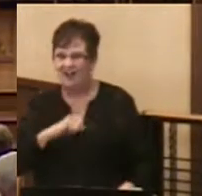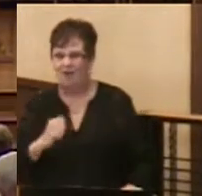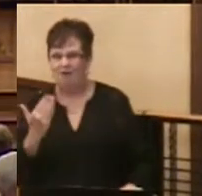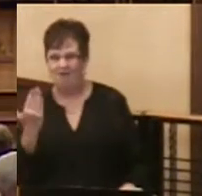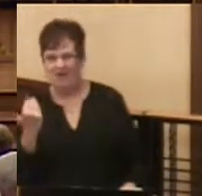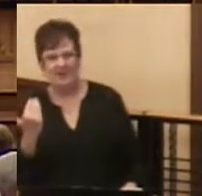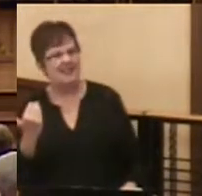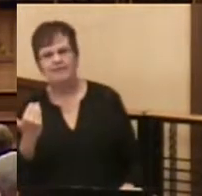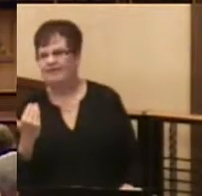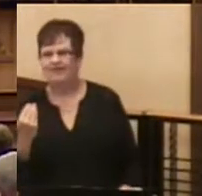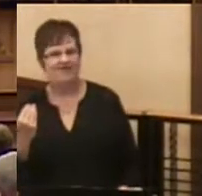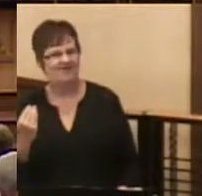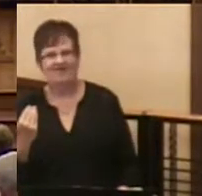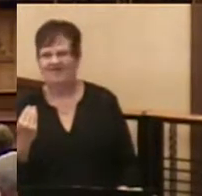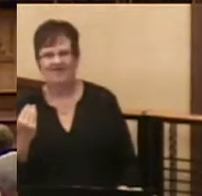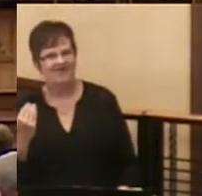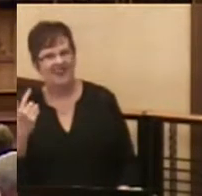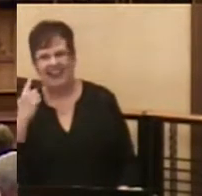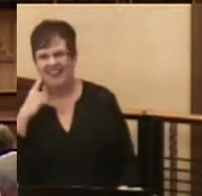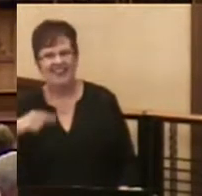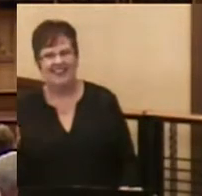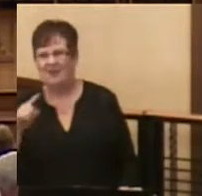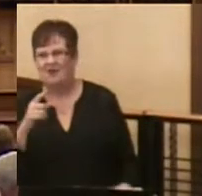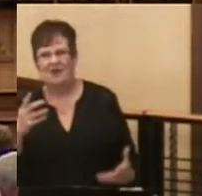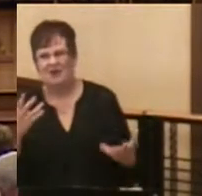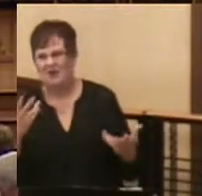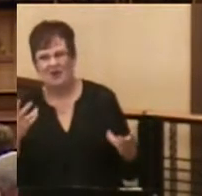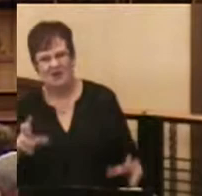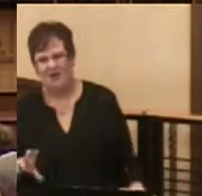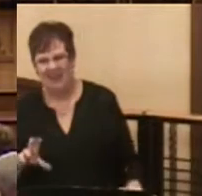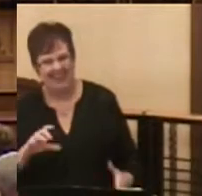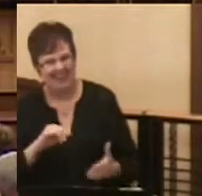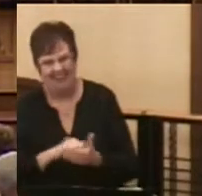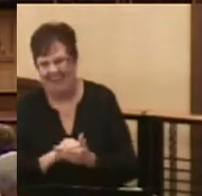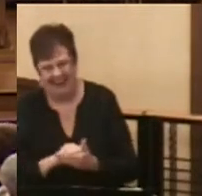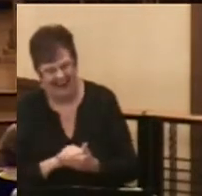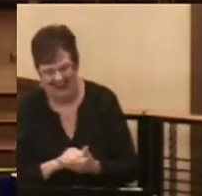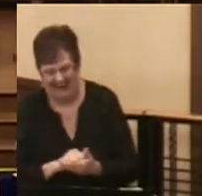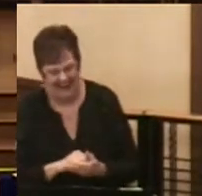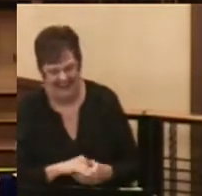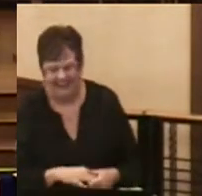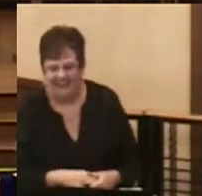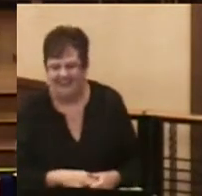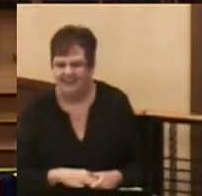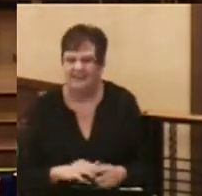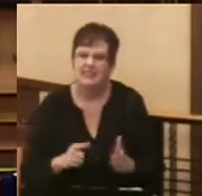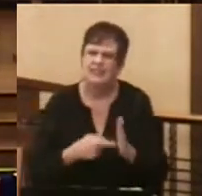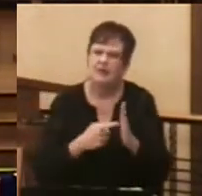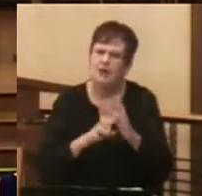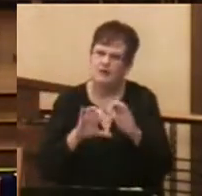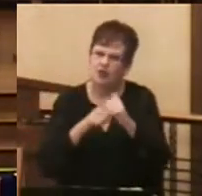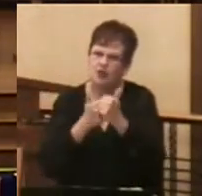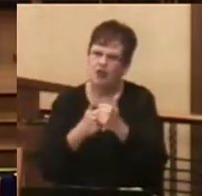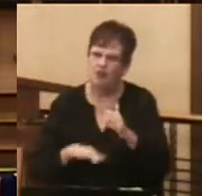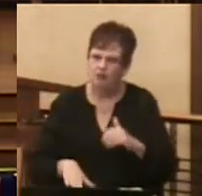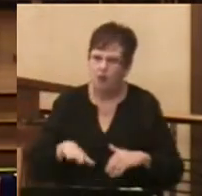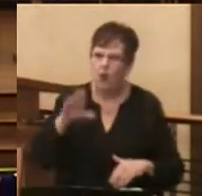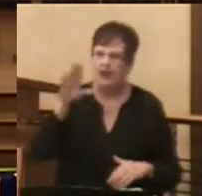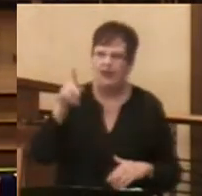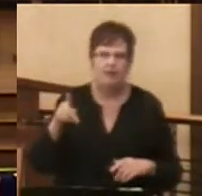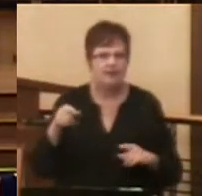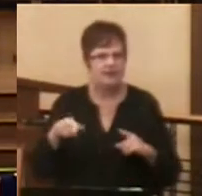No, I didn't think that would be the case. Sometimes the challenge of growing up is just growing up.